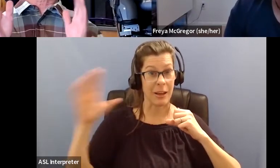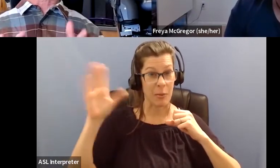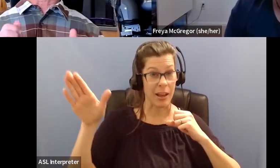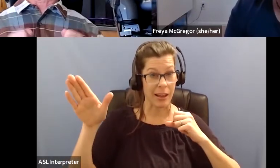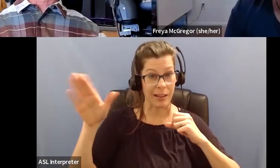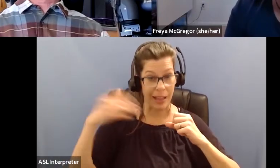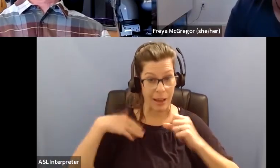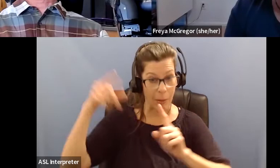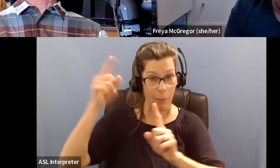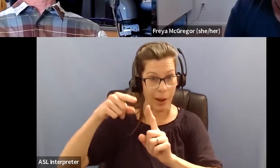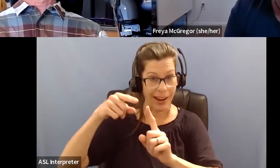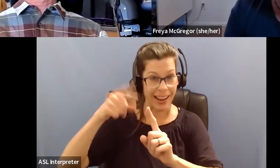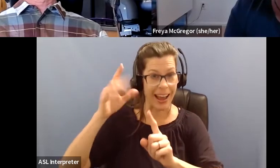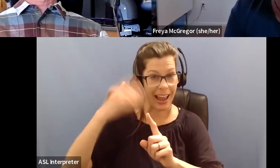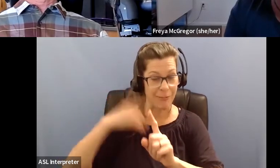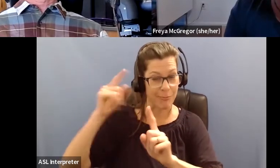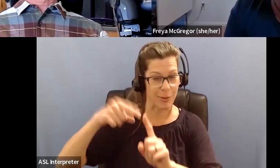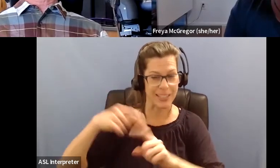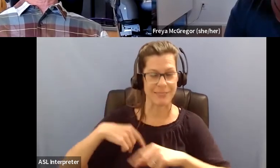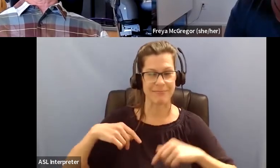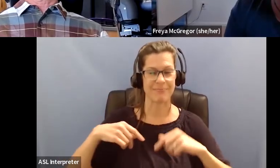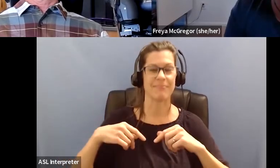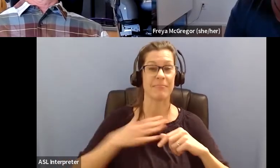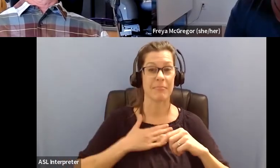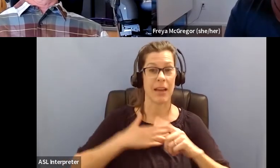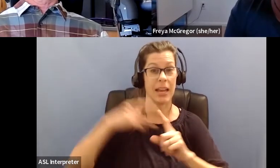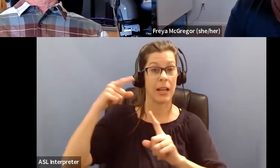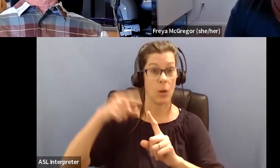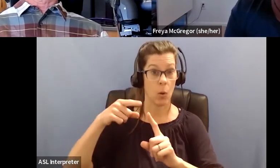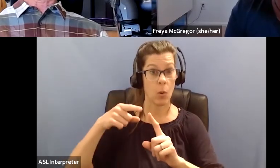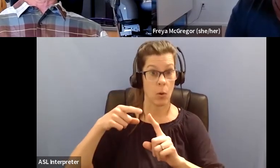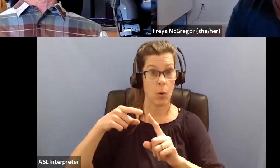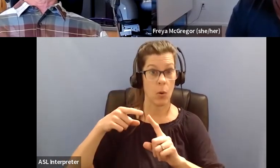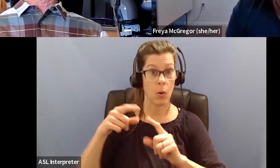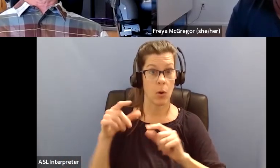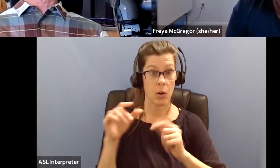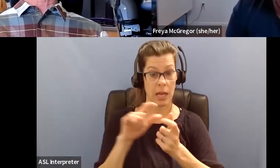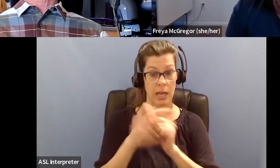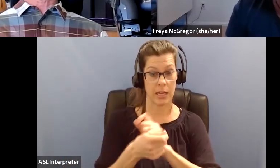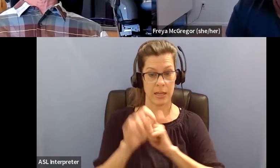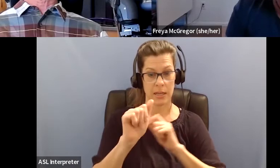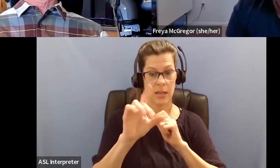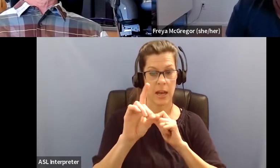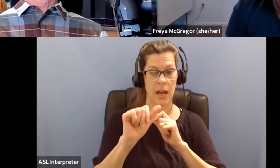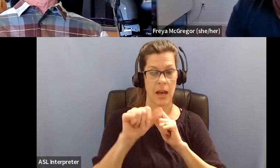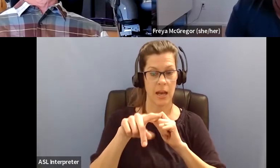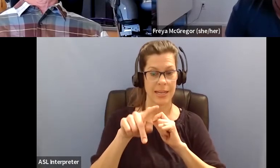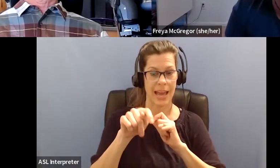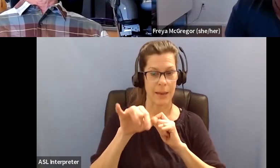and this is a good segue. So, my goal with the adaptive birding is to,